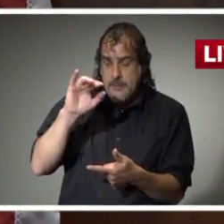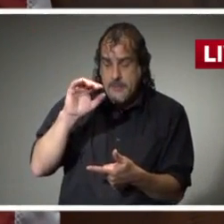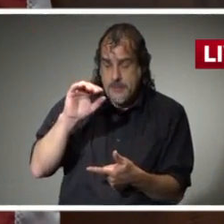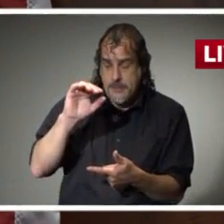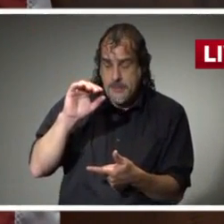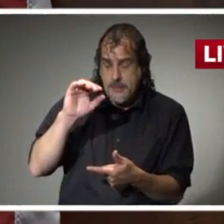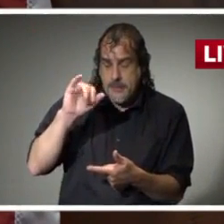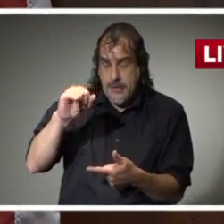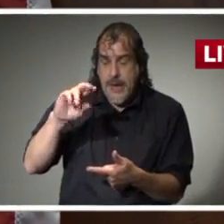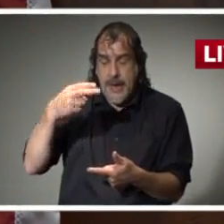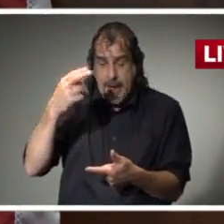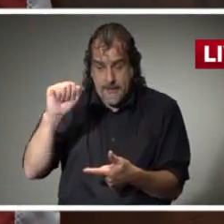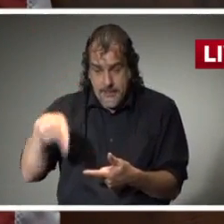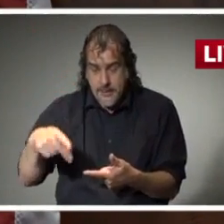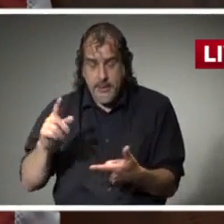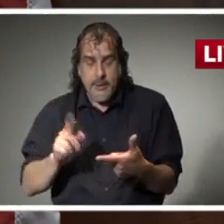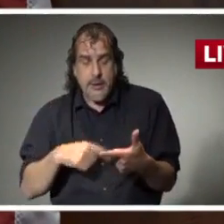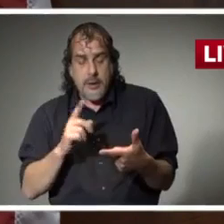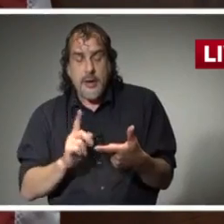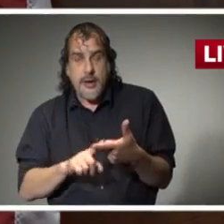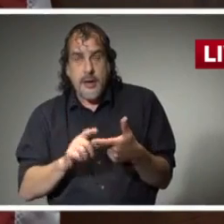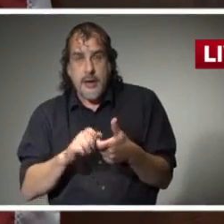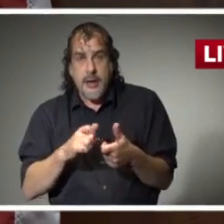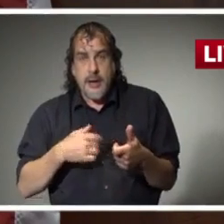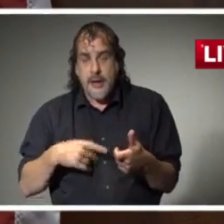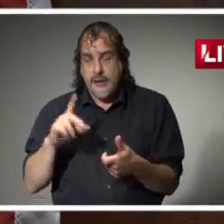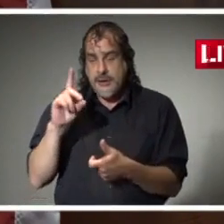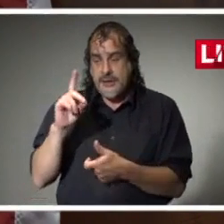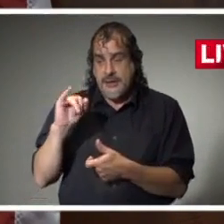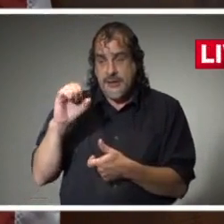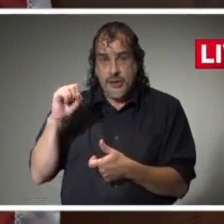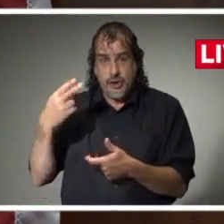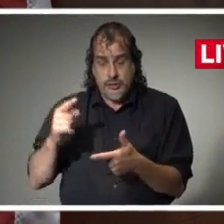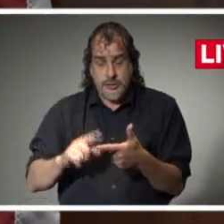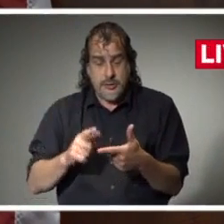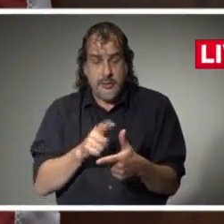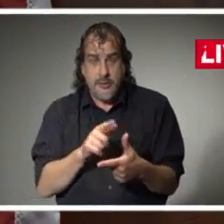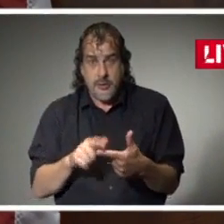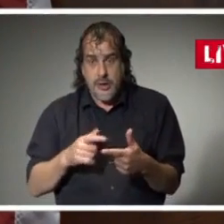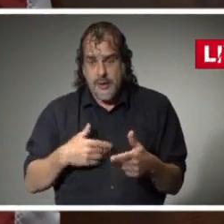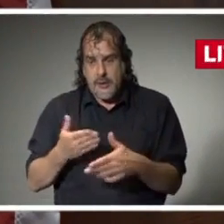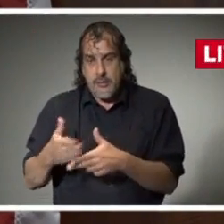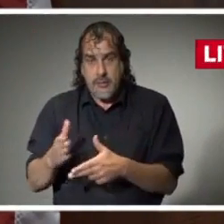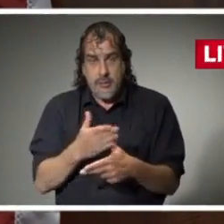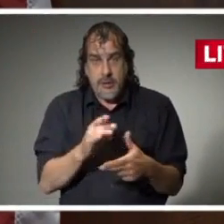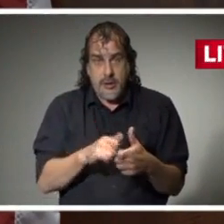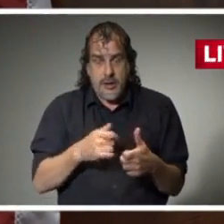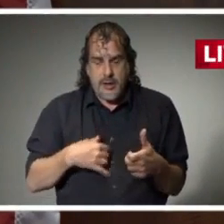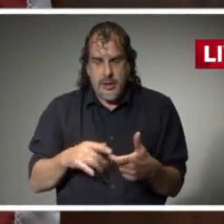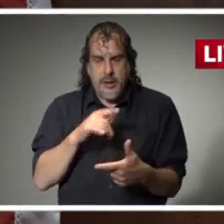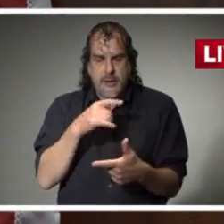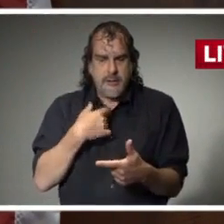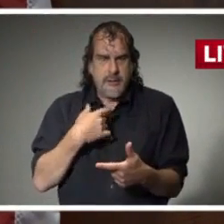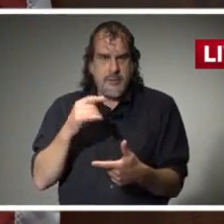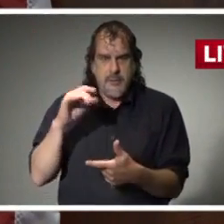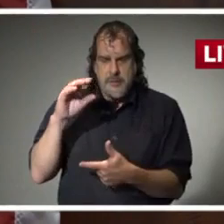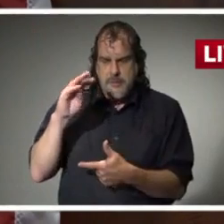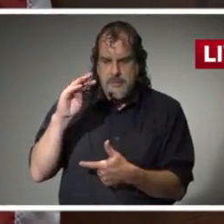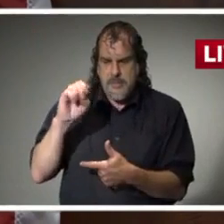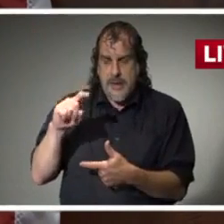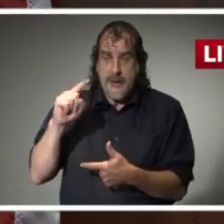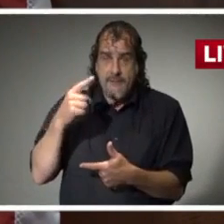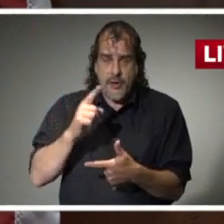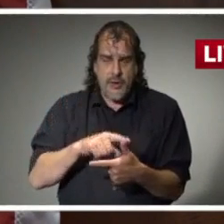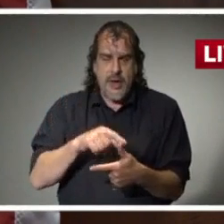and disproportionate share payments, or DISH. On May 1st, hospitals received $92 million in advanced